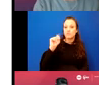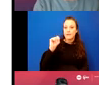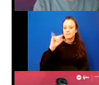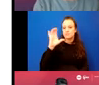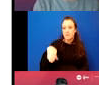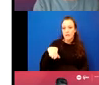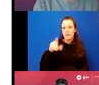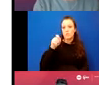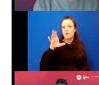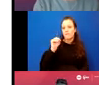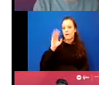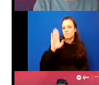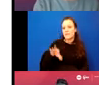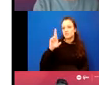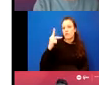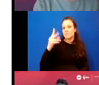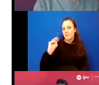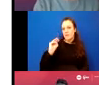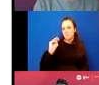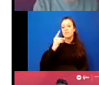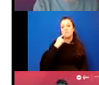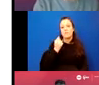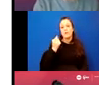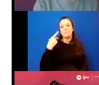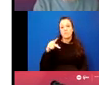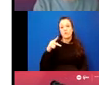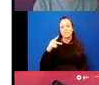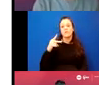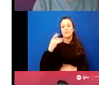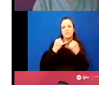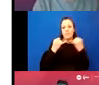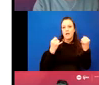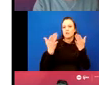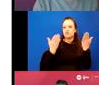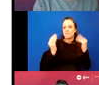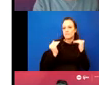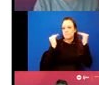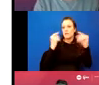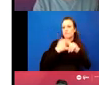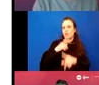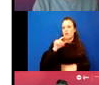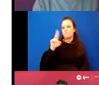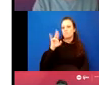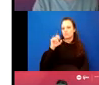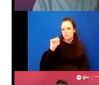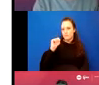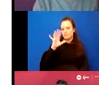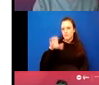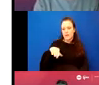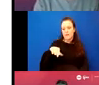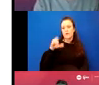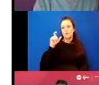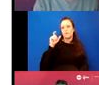slash RPM, and then, uh, the red and purple line service updates that, uh, come from transitchicago.com slash